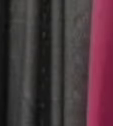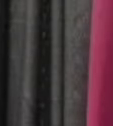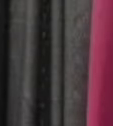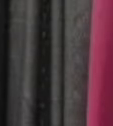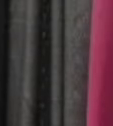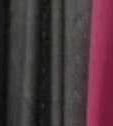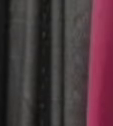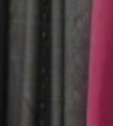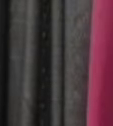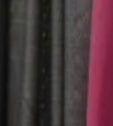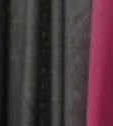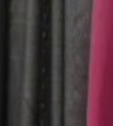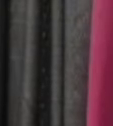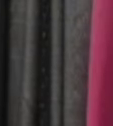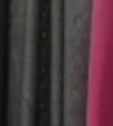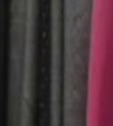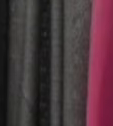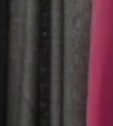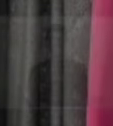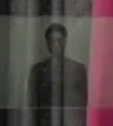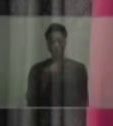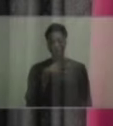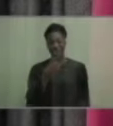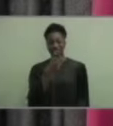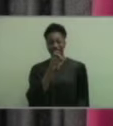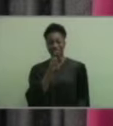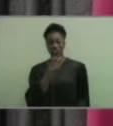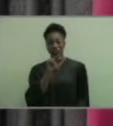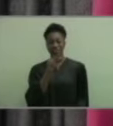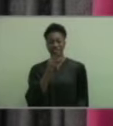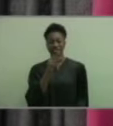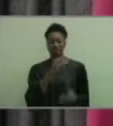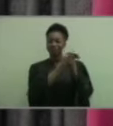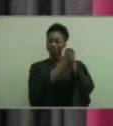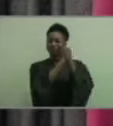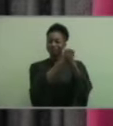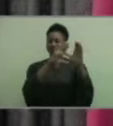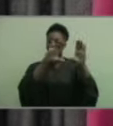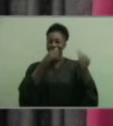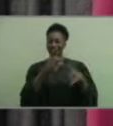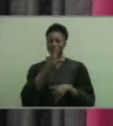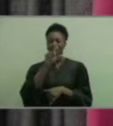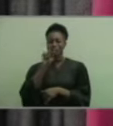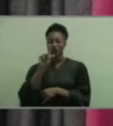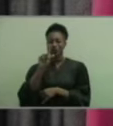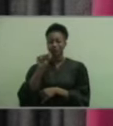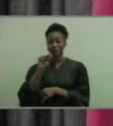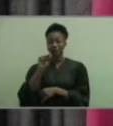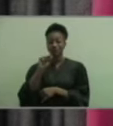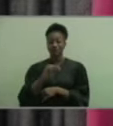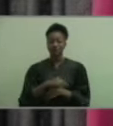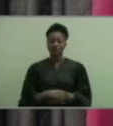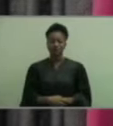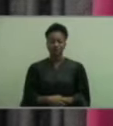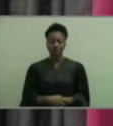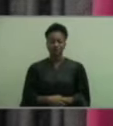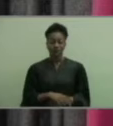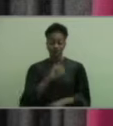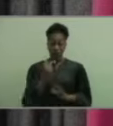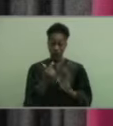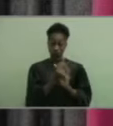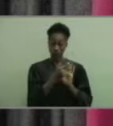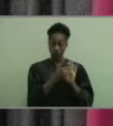Thank you Mrs. Harrington. Congratulations to the class of 2020. The graduates presented to